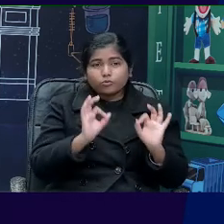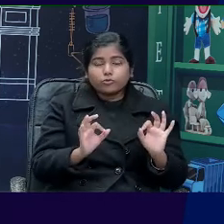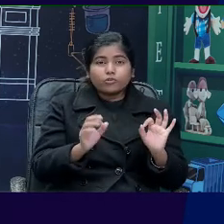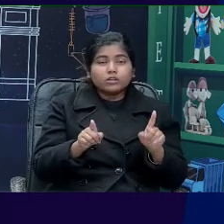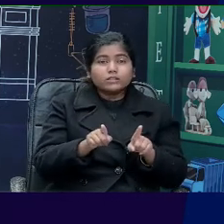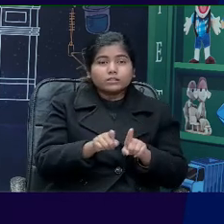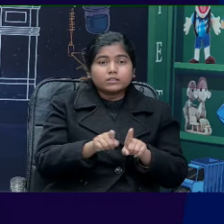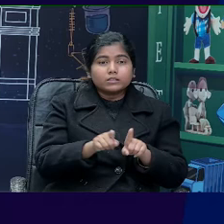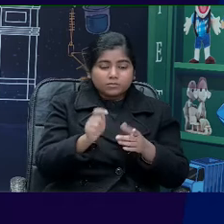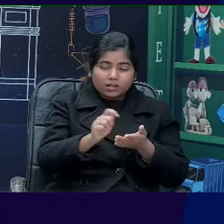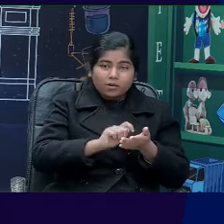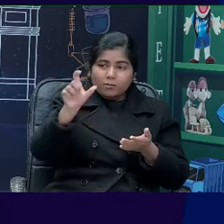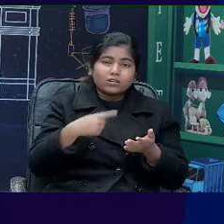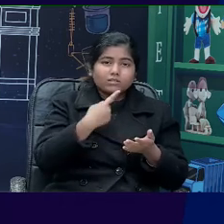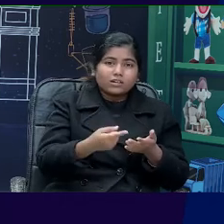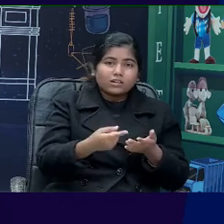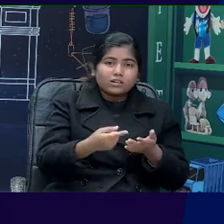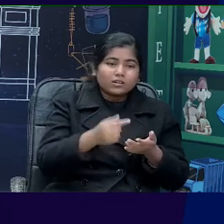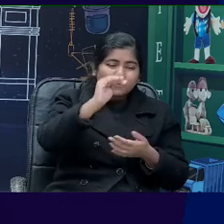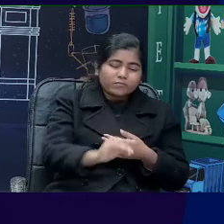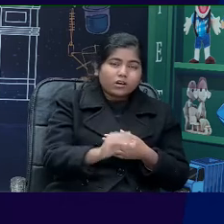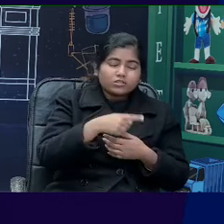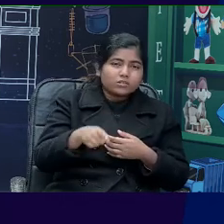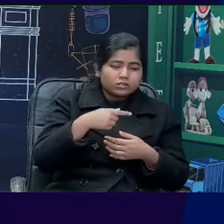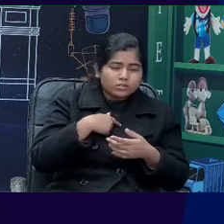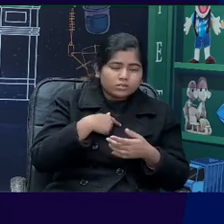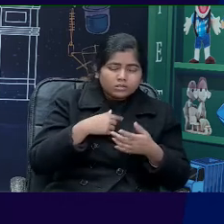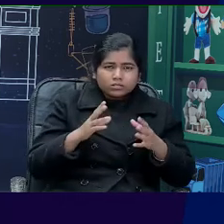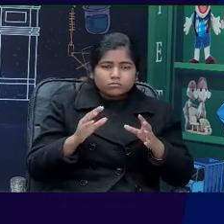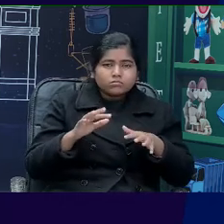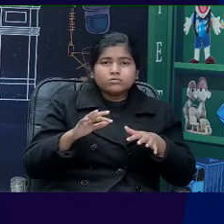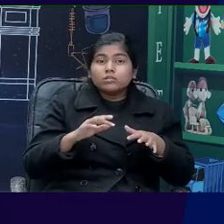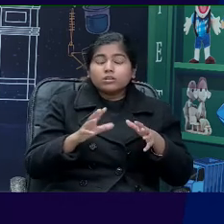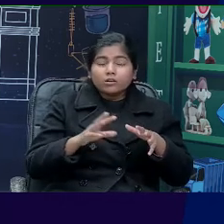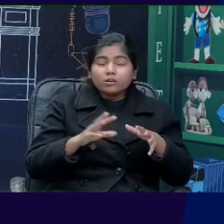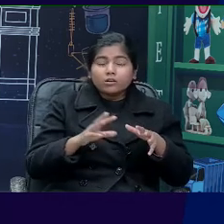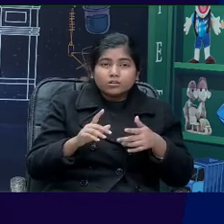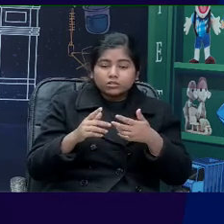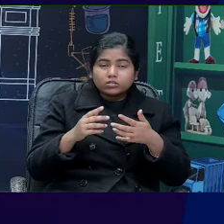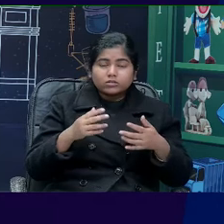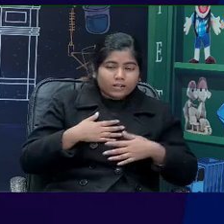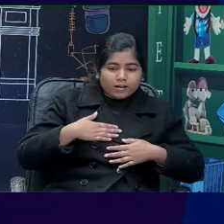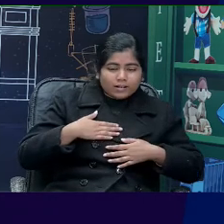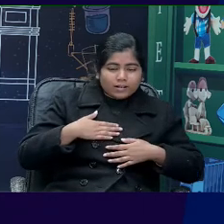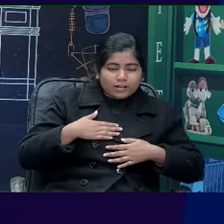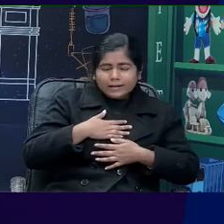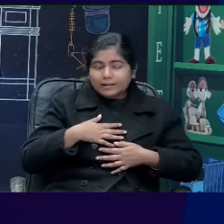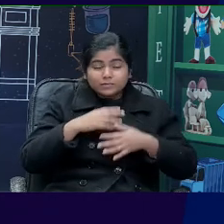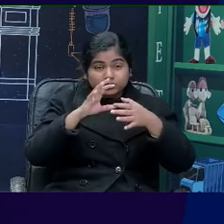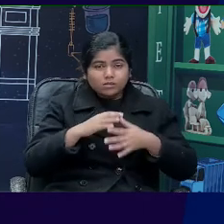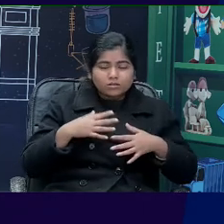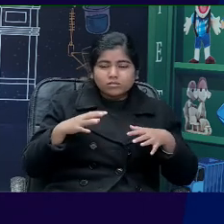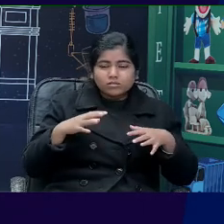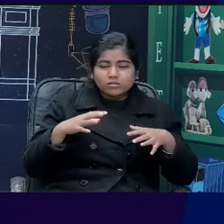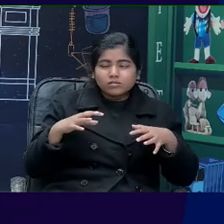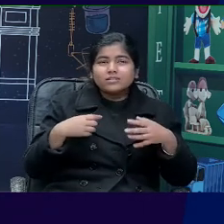you know, the writer says that the child is trembling when they meet. The child is trembling with joy, quivering with joy, while the fawn